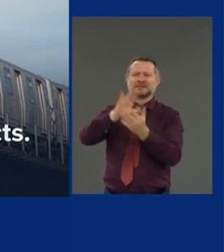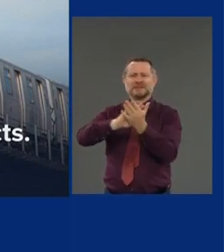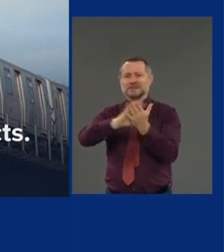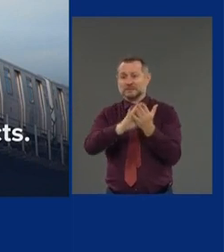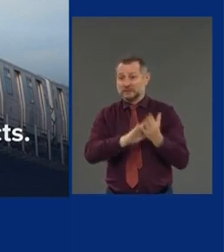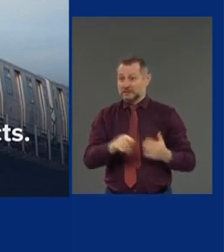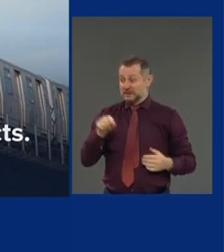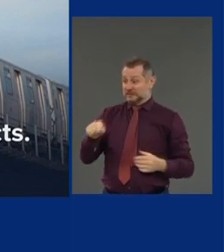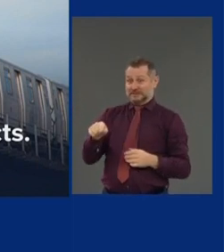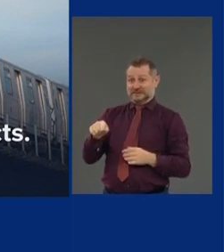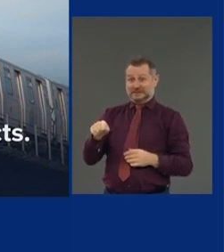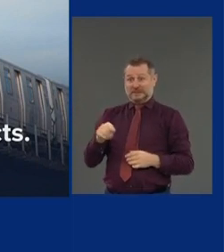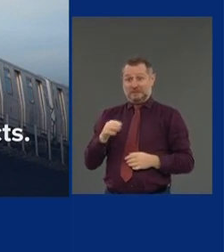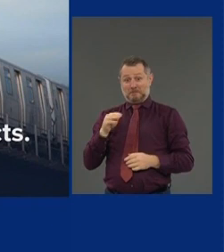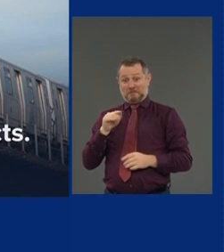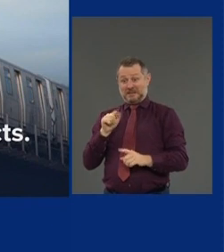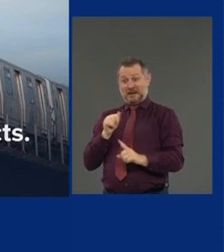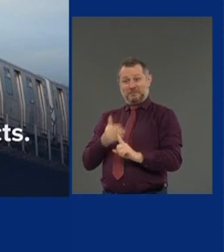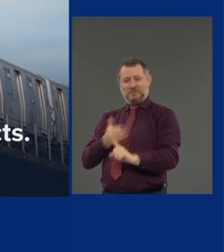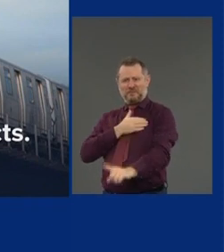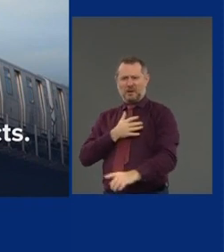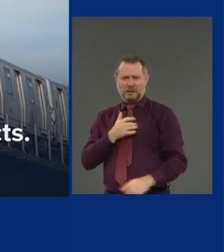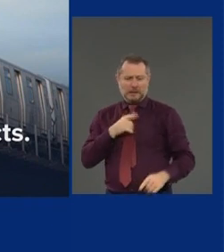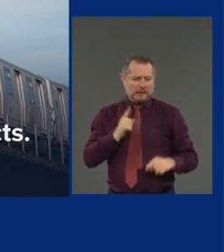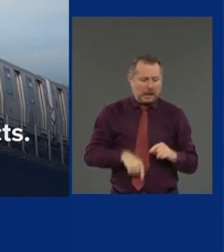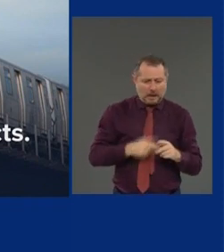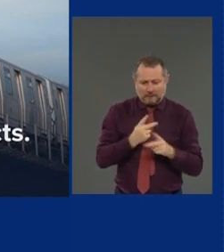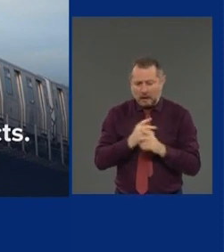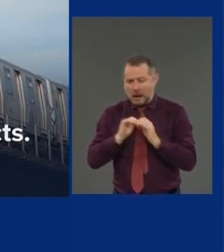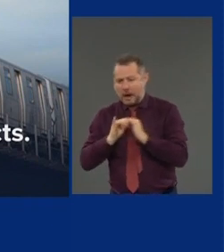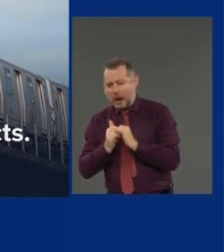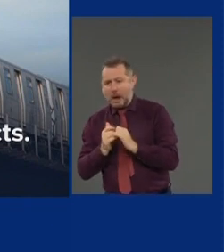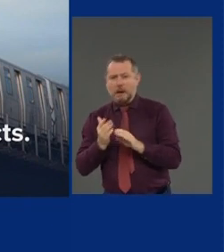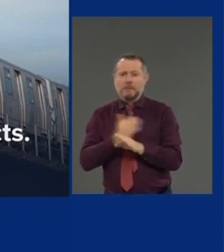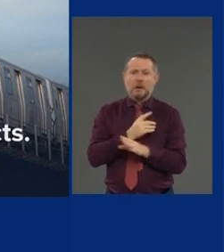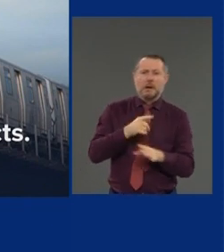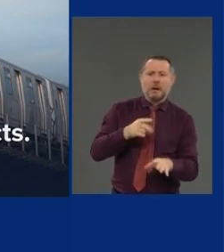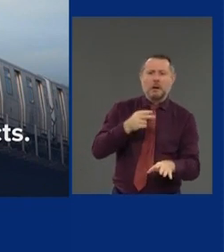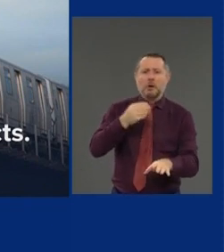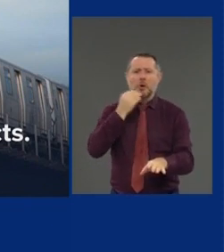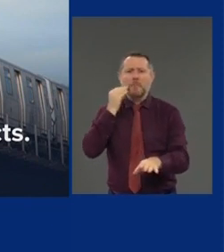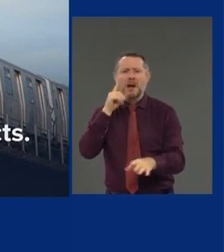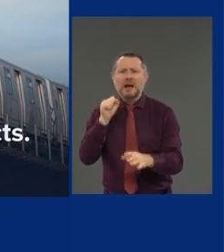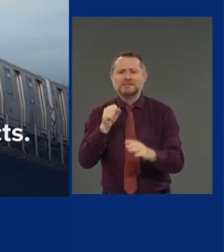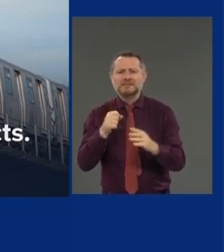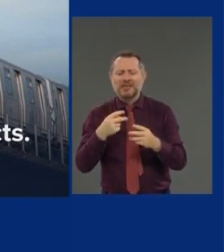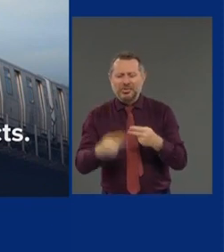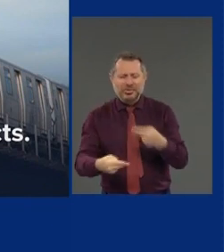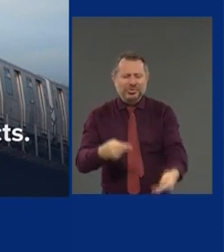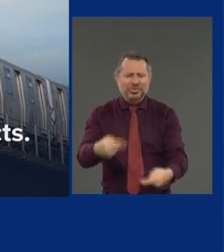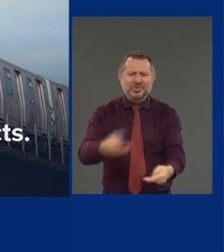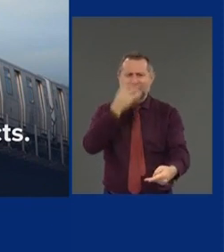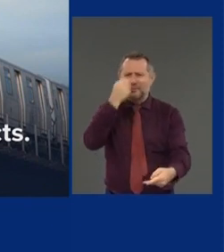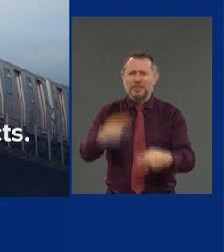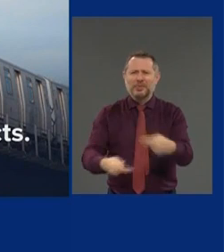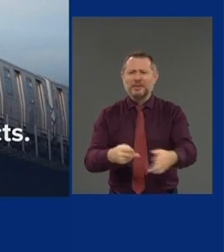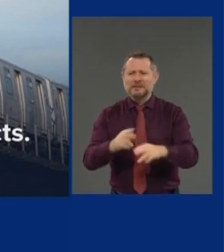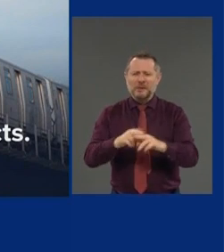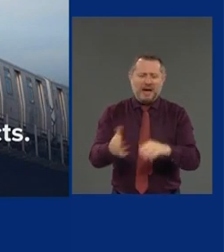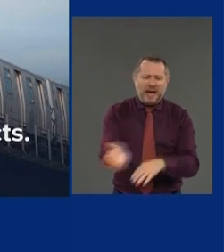couldn't figure out how to get homeless people out of the subways for decades, let alone get